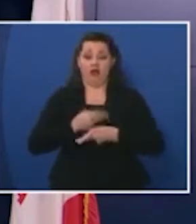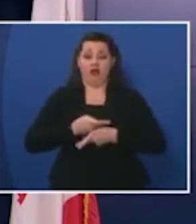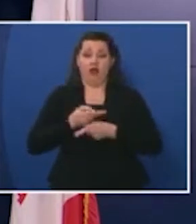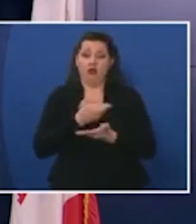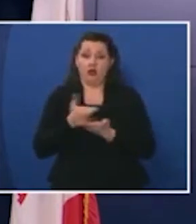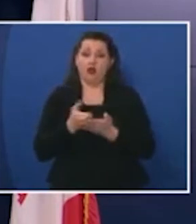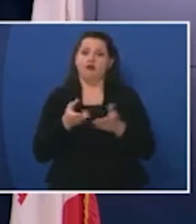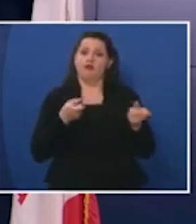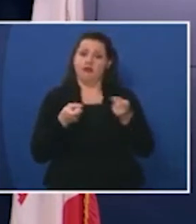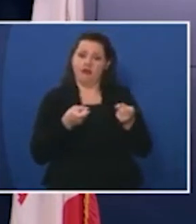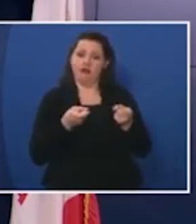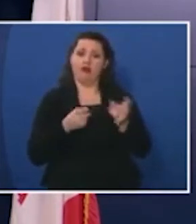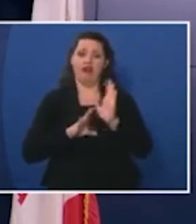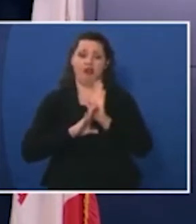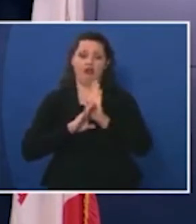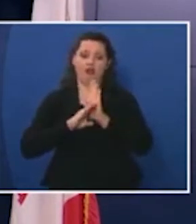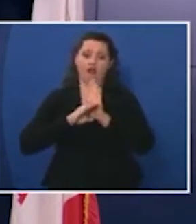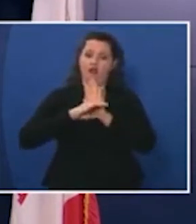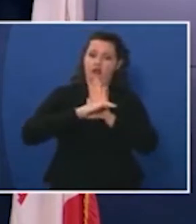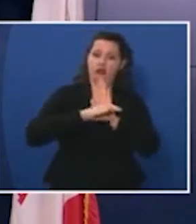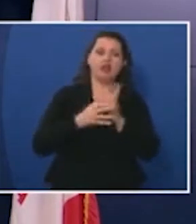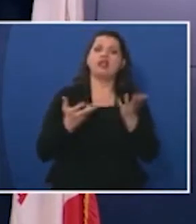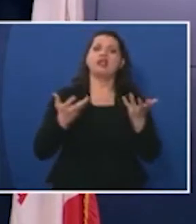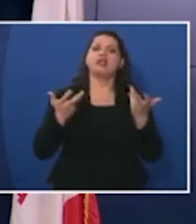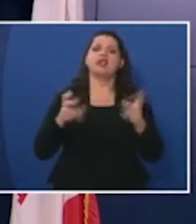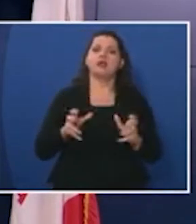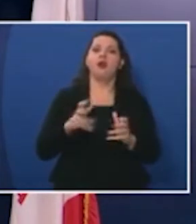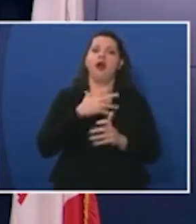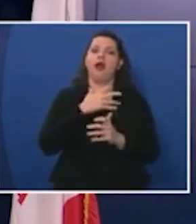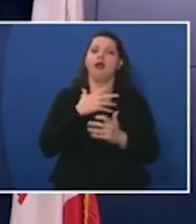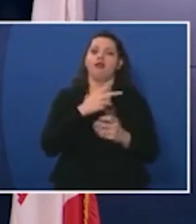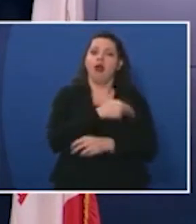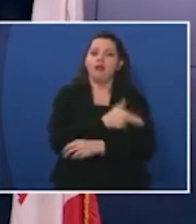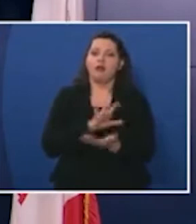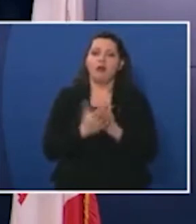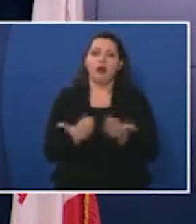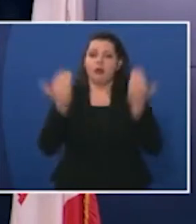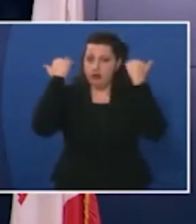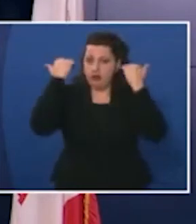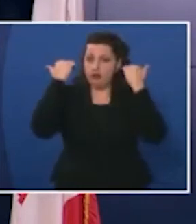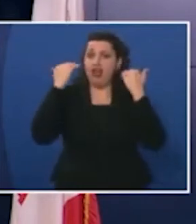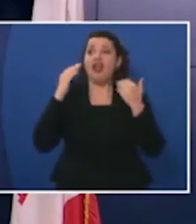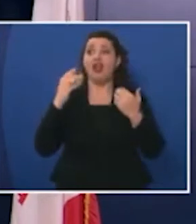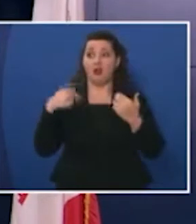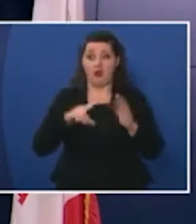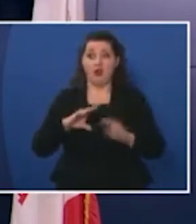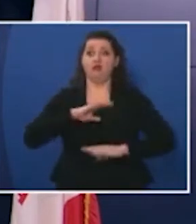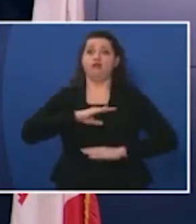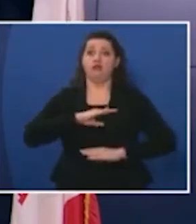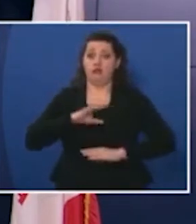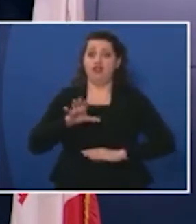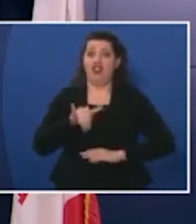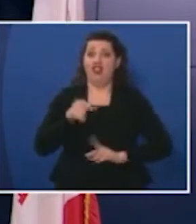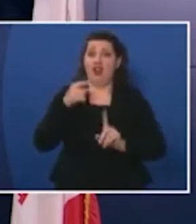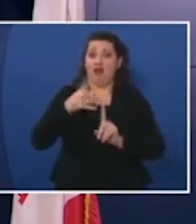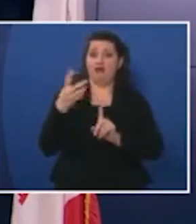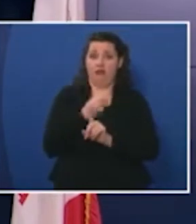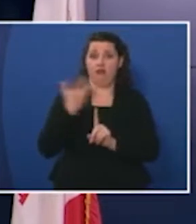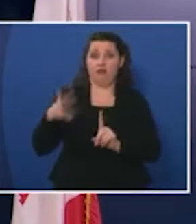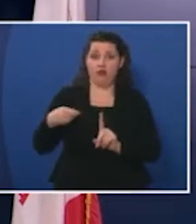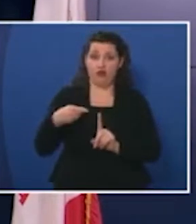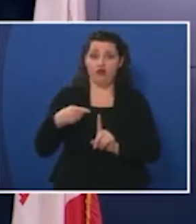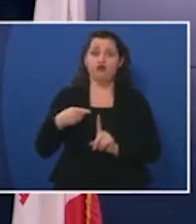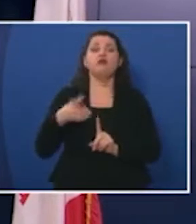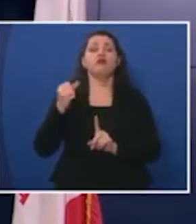flattening the curve so we wouldn't overwhelm our health care systems and we've meant that criteria and so now with the uh